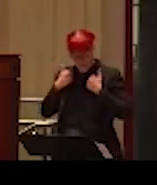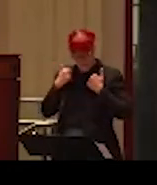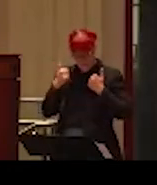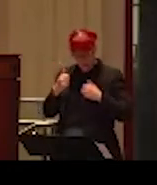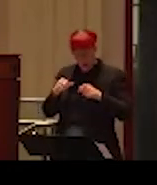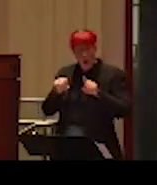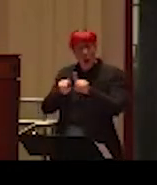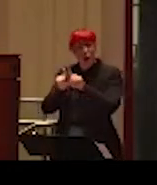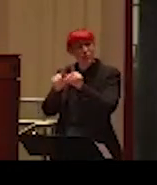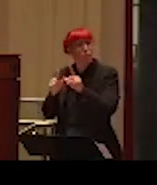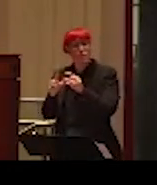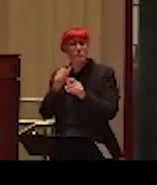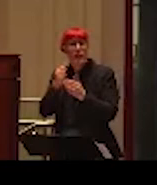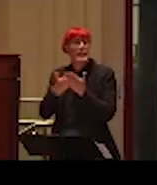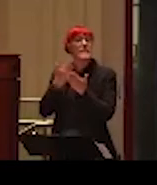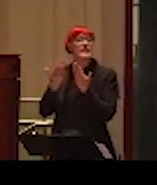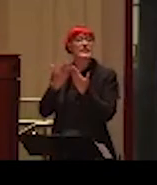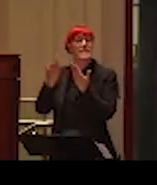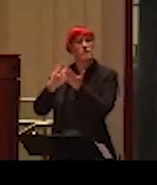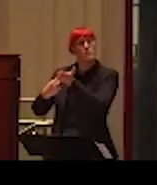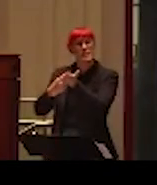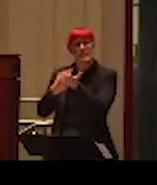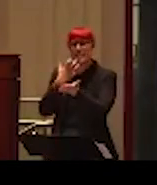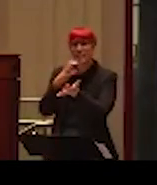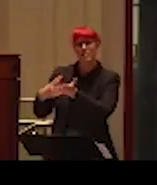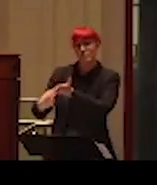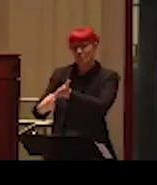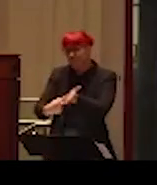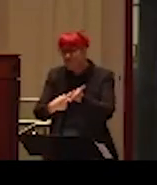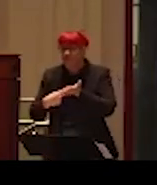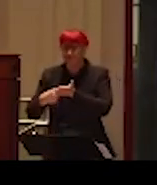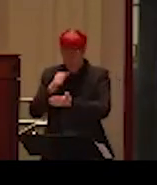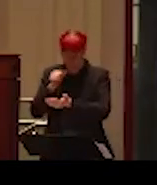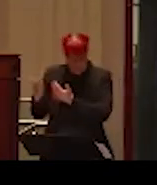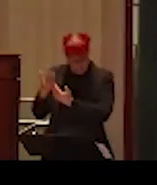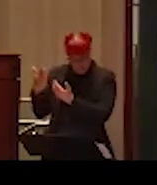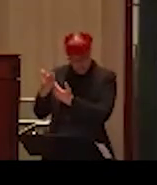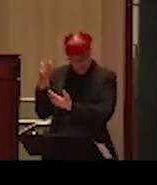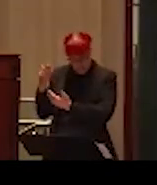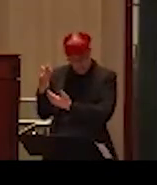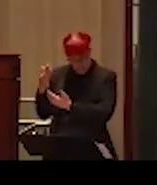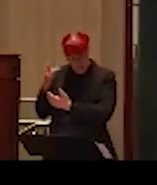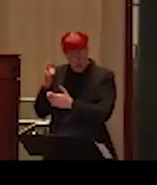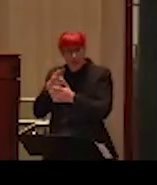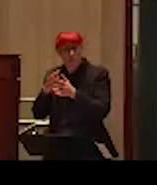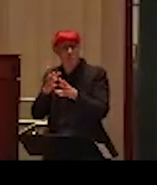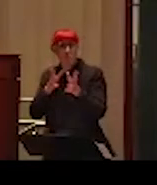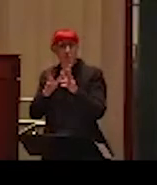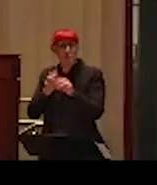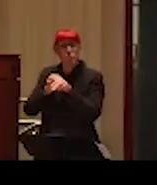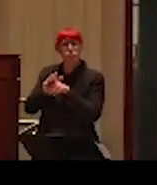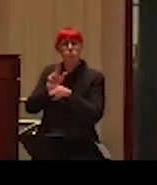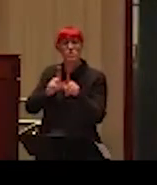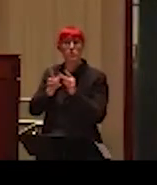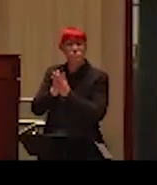leads to more discussion, kind of increases the likelihood of discussion, but it also simultaneously